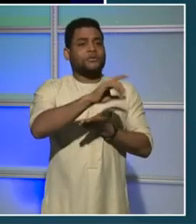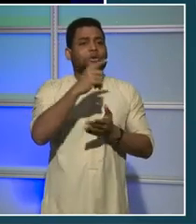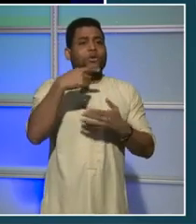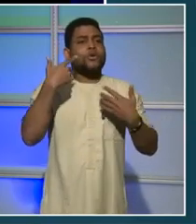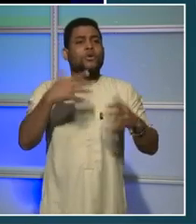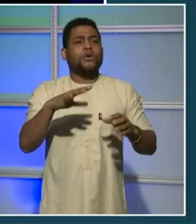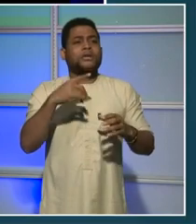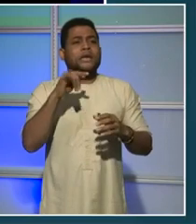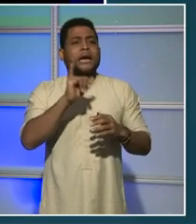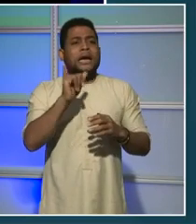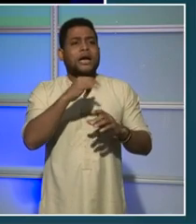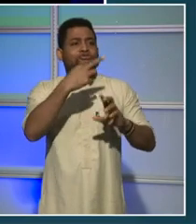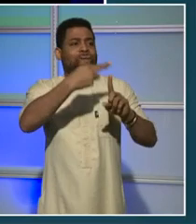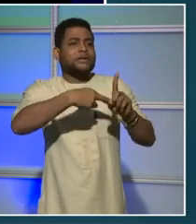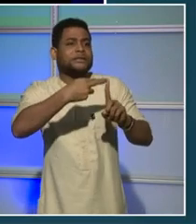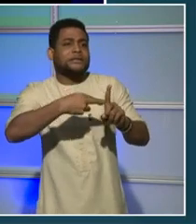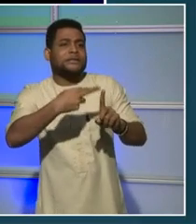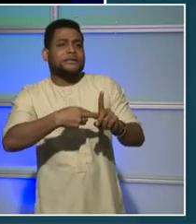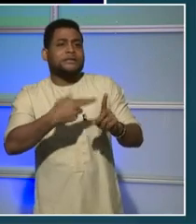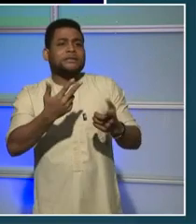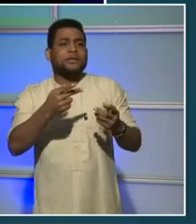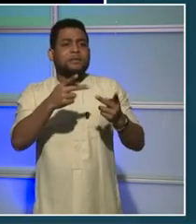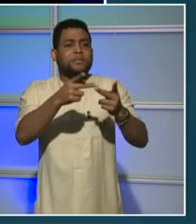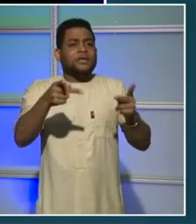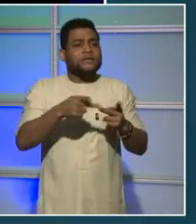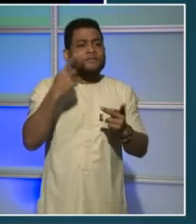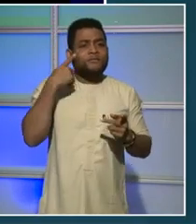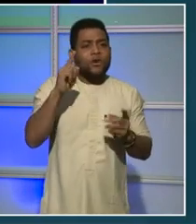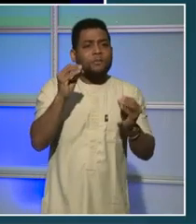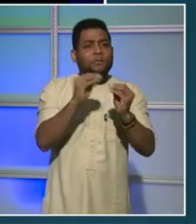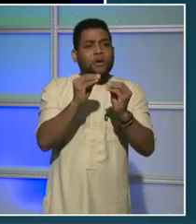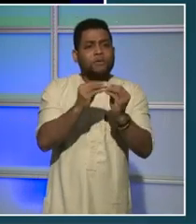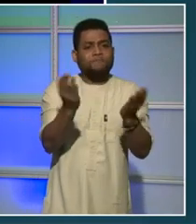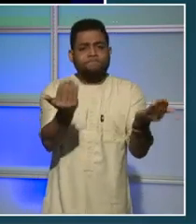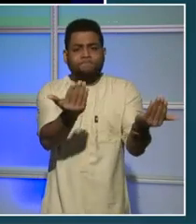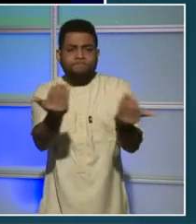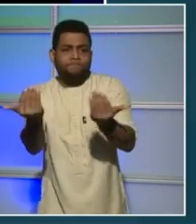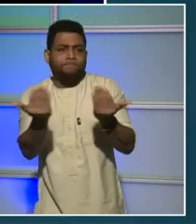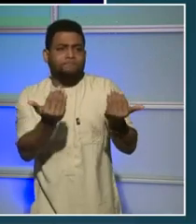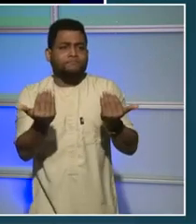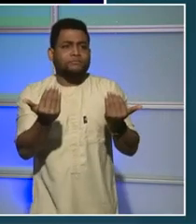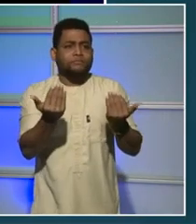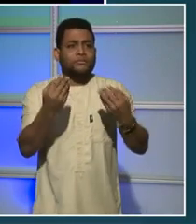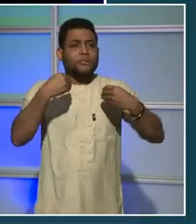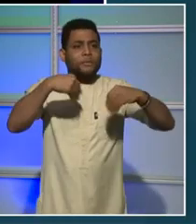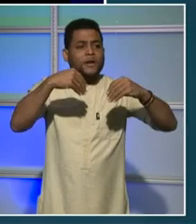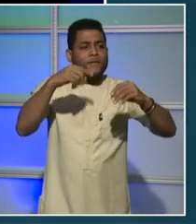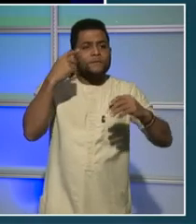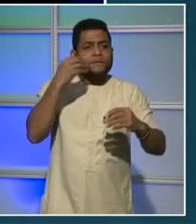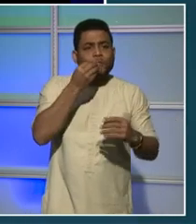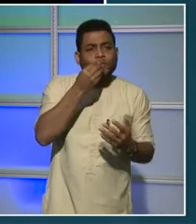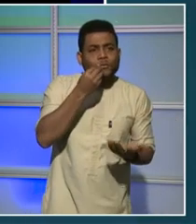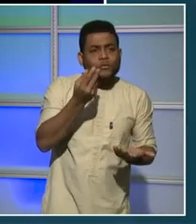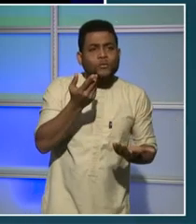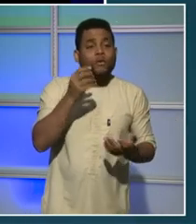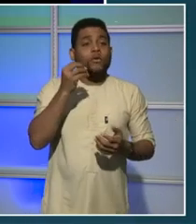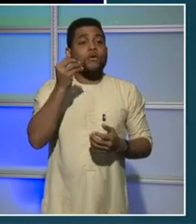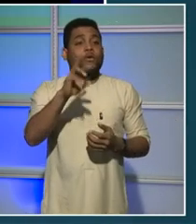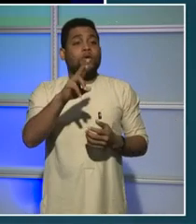to help attract more grocery, or using grants like we're doing at Skyland to attract